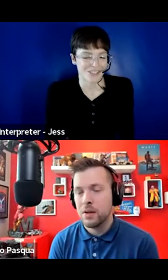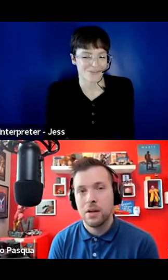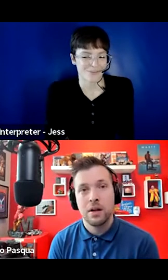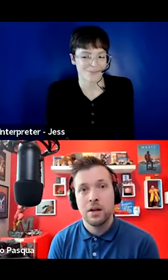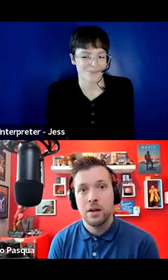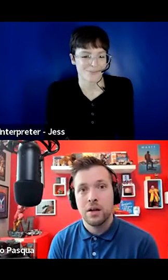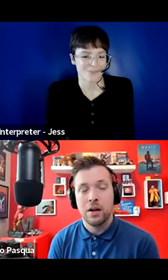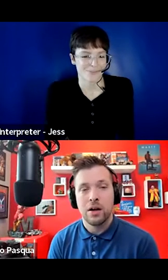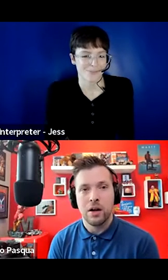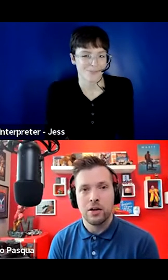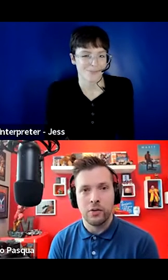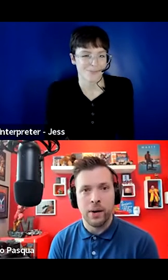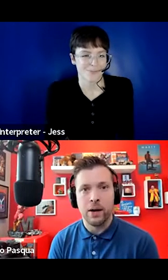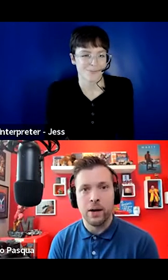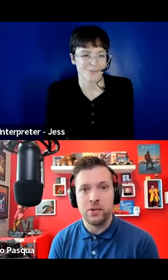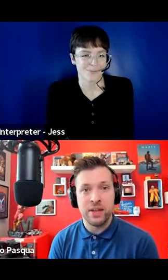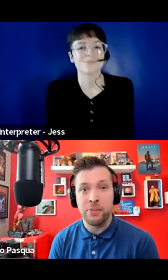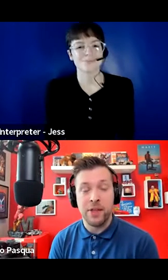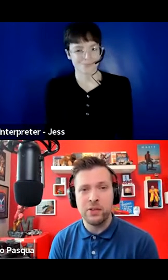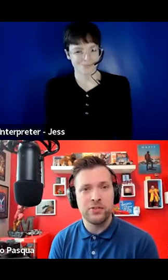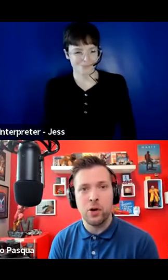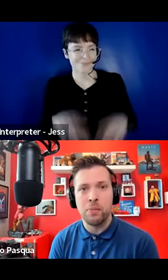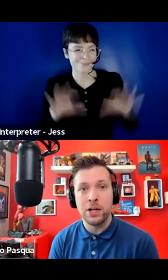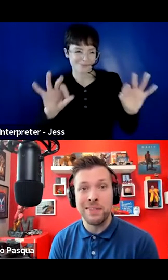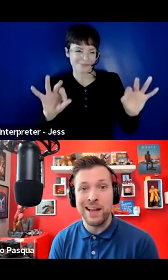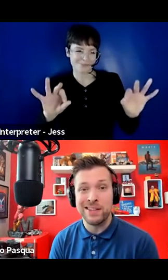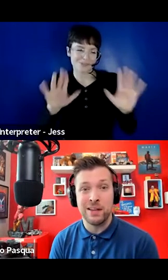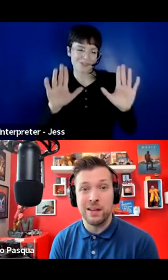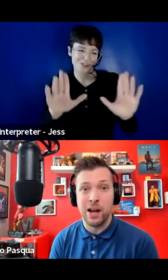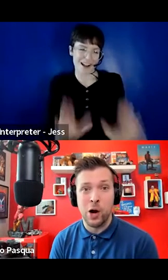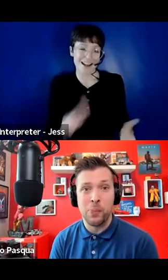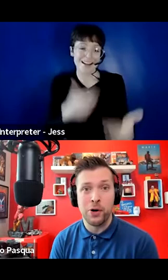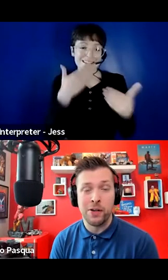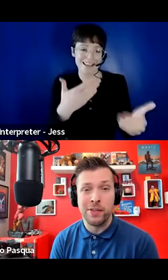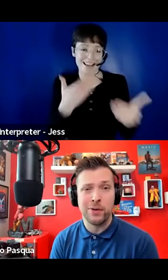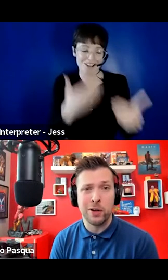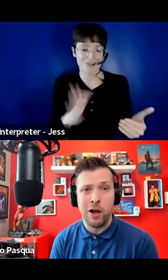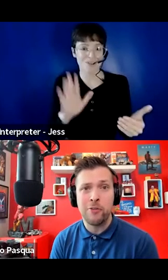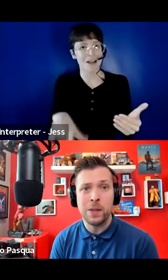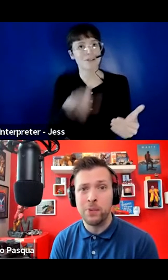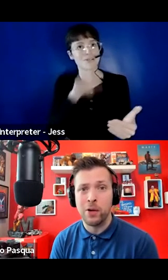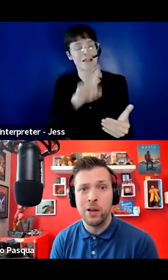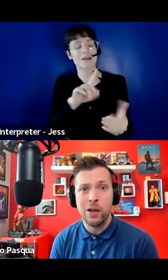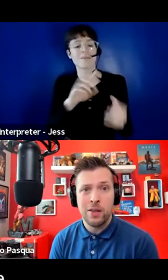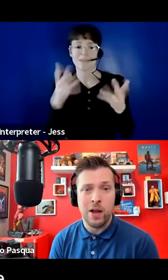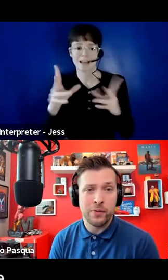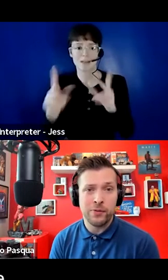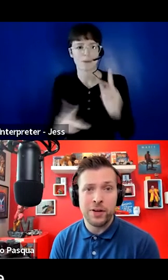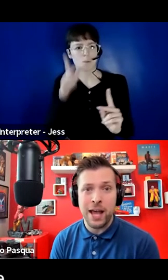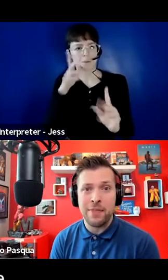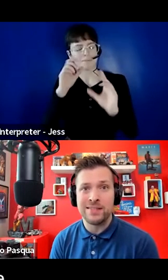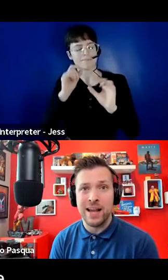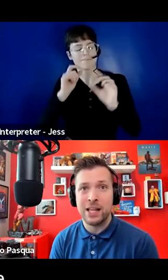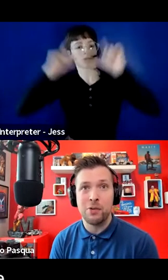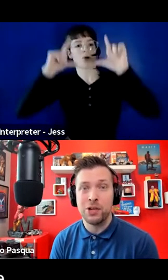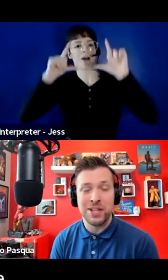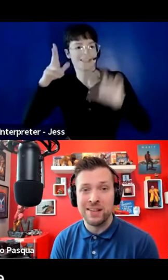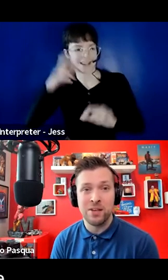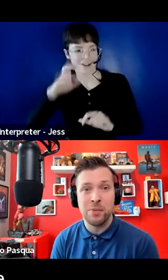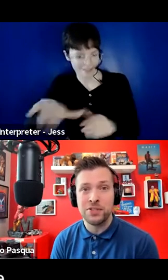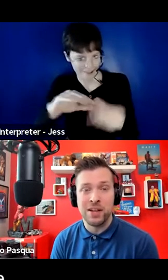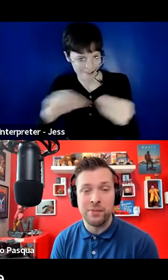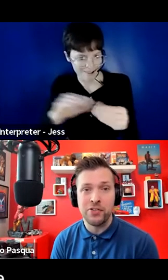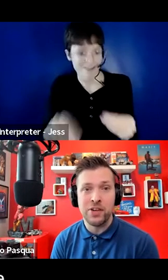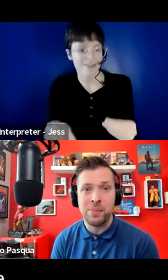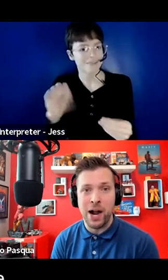question. Great. Well, Sam, thank you so much. And that's an eye-opener, I think, for a lot of people. They often forget that sign language